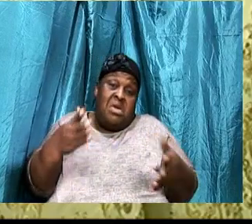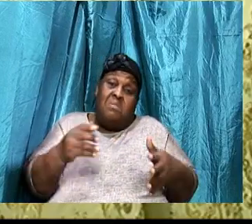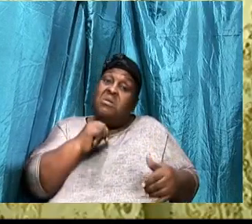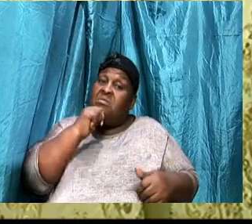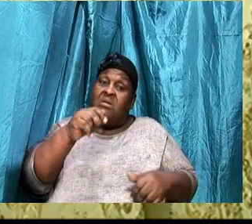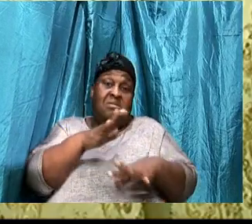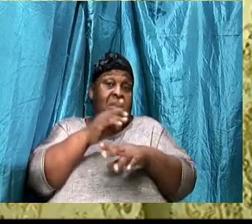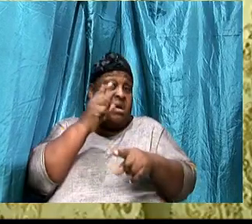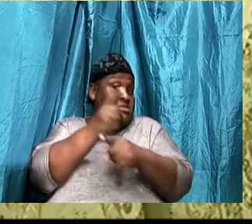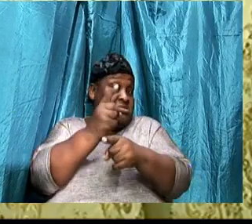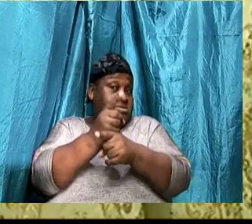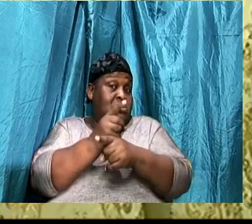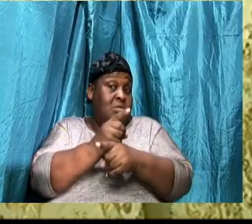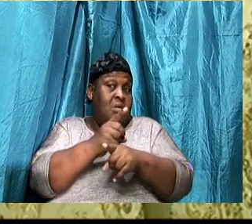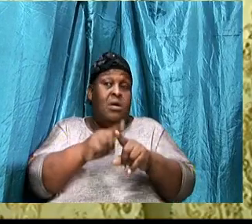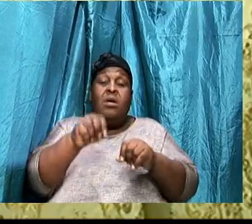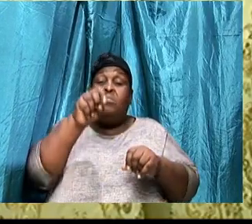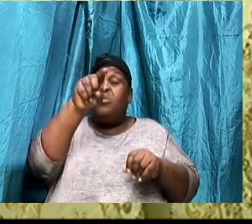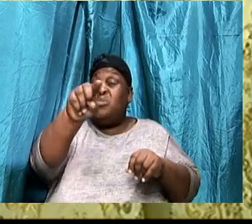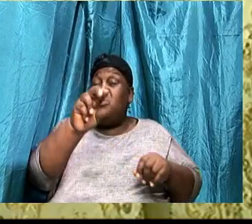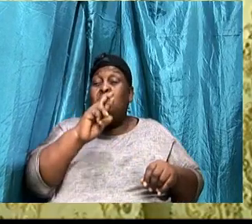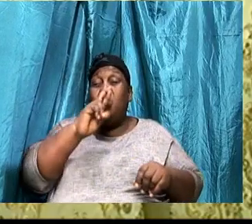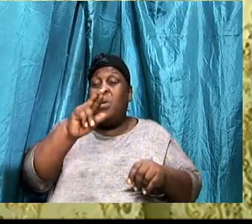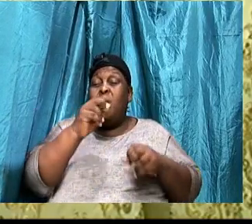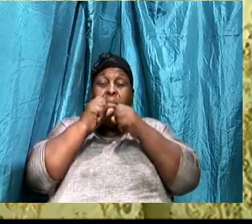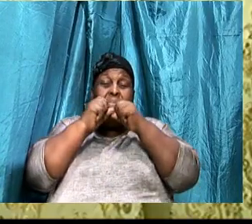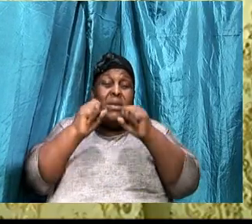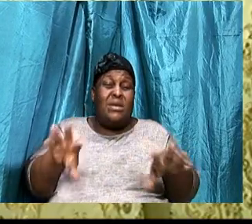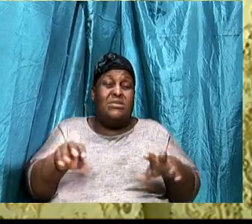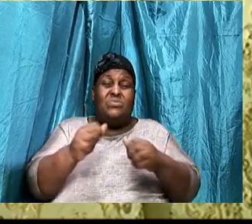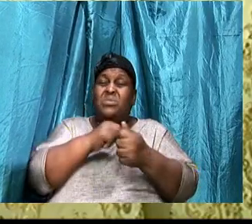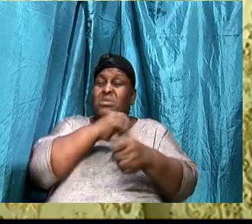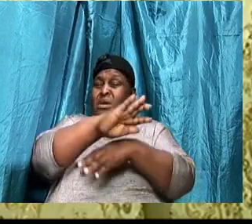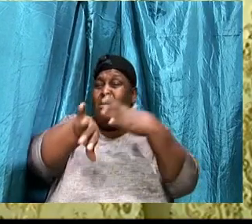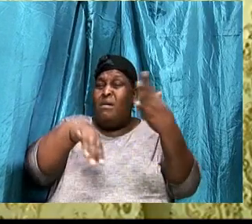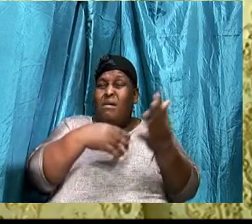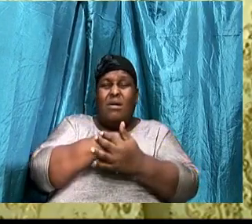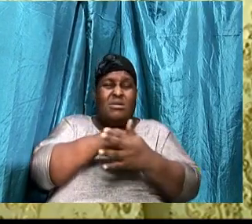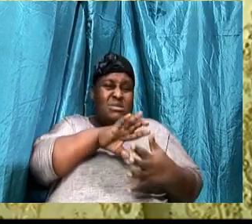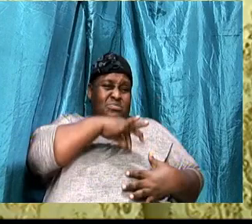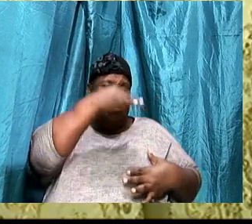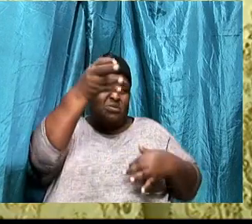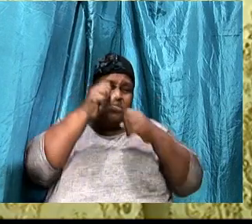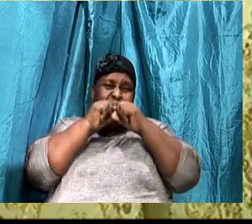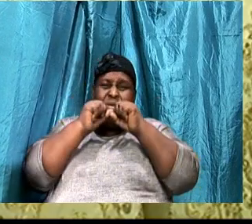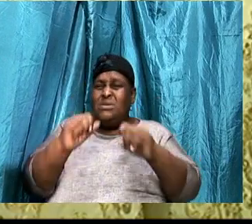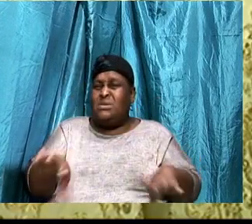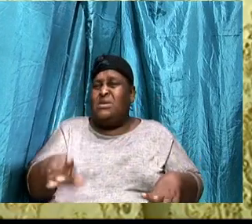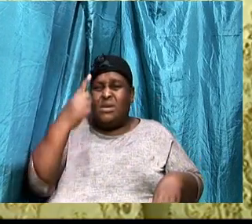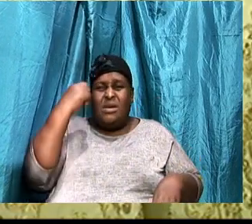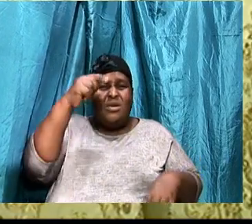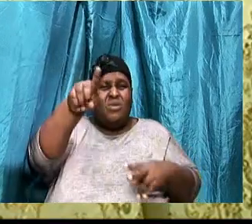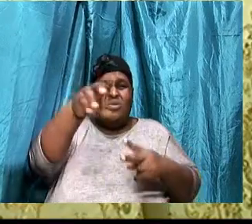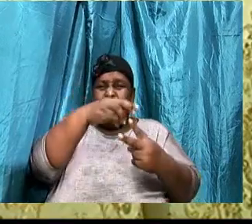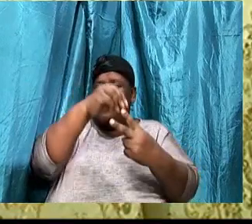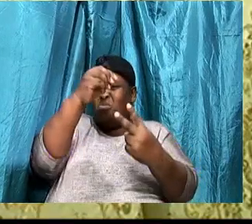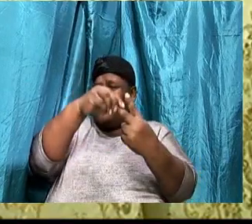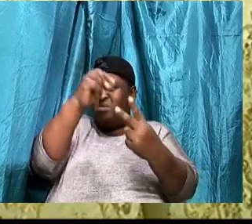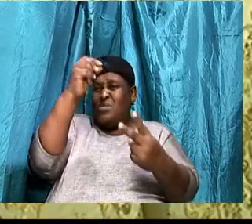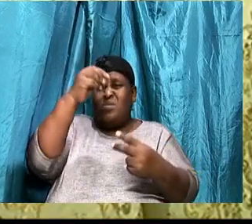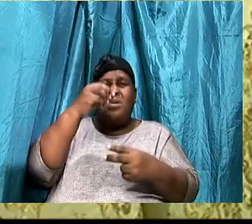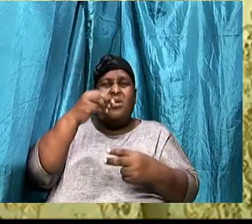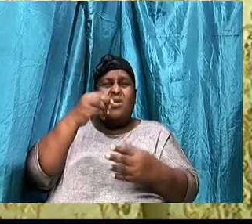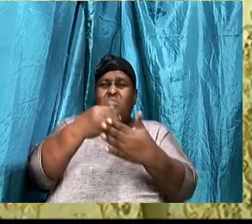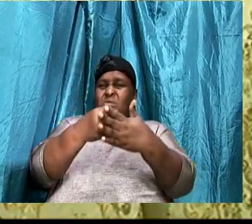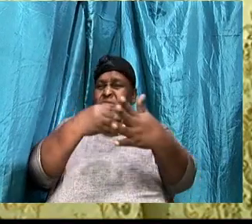you, Are blessed, You are blessed, With all spiritual blessing, Because you were chosen, Before the foundation,